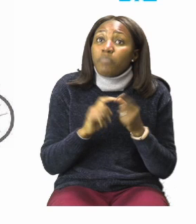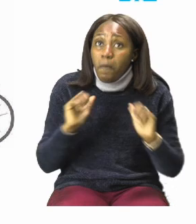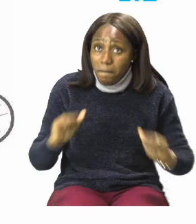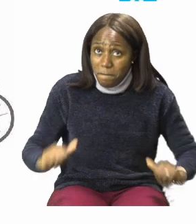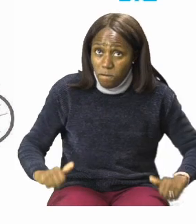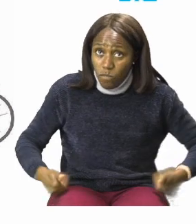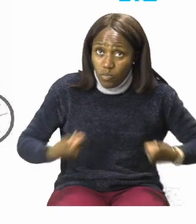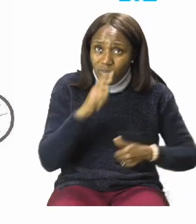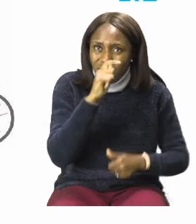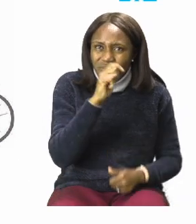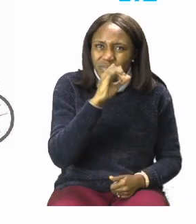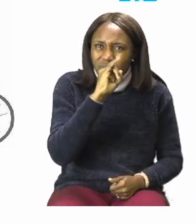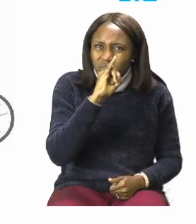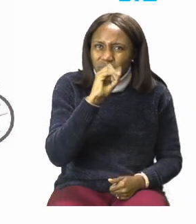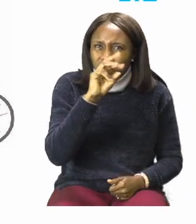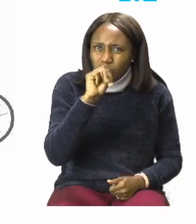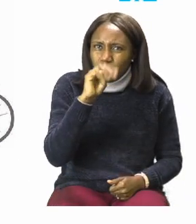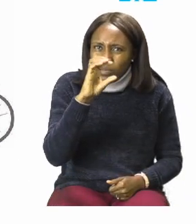Timur's bicycle?